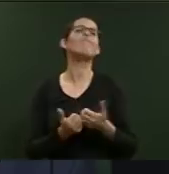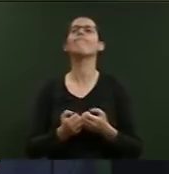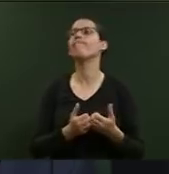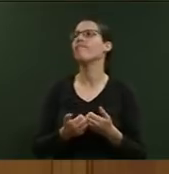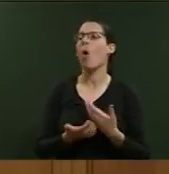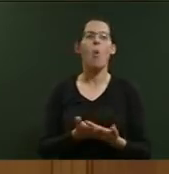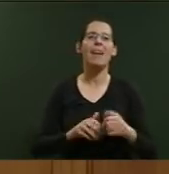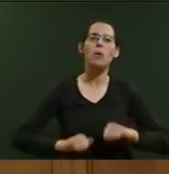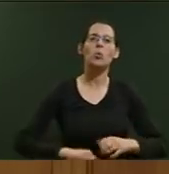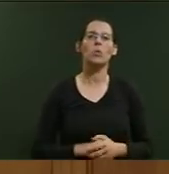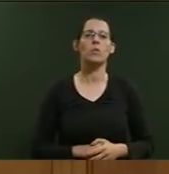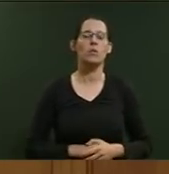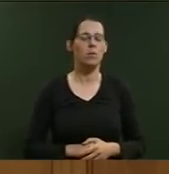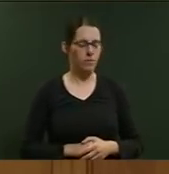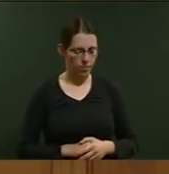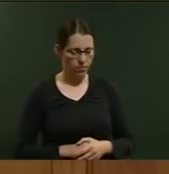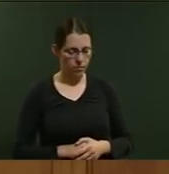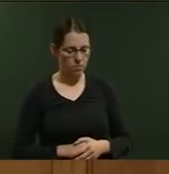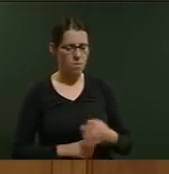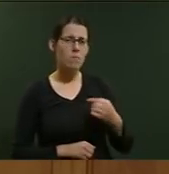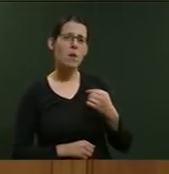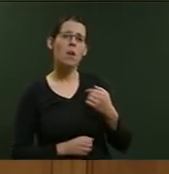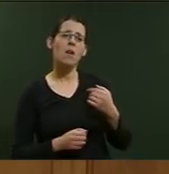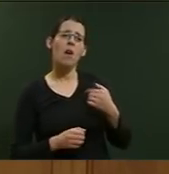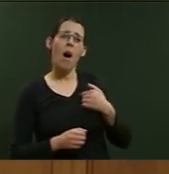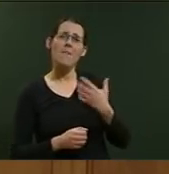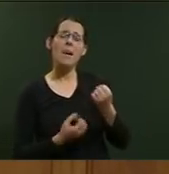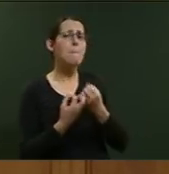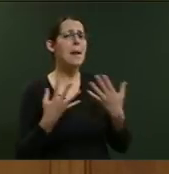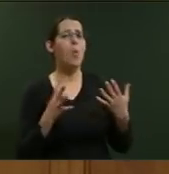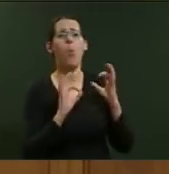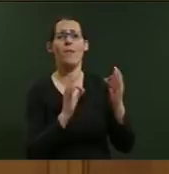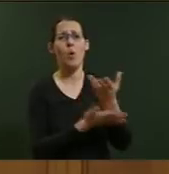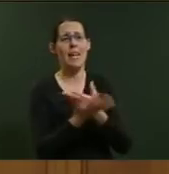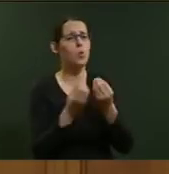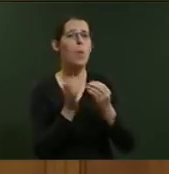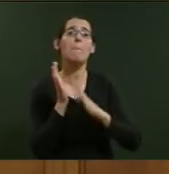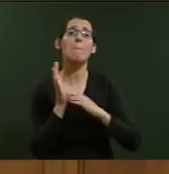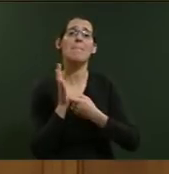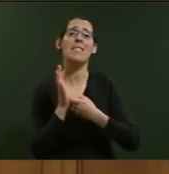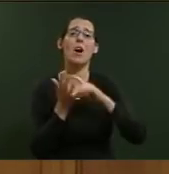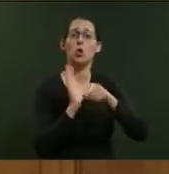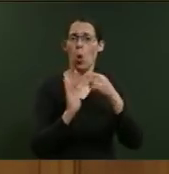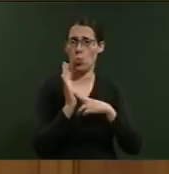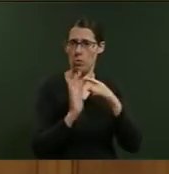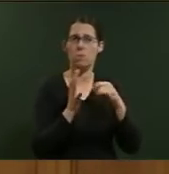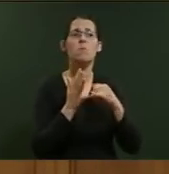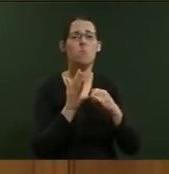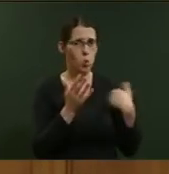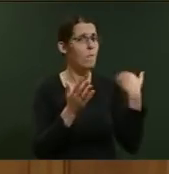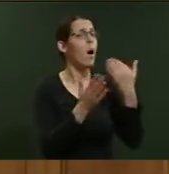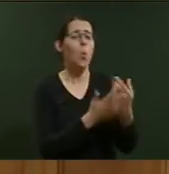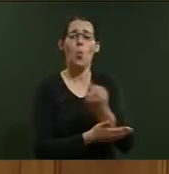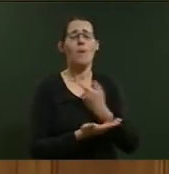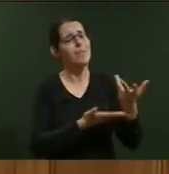Oh, Mr Speaker, I've had many wonderful conversations with Mr Jones. I can't, and I think we've discussed, we've